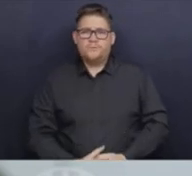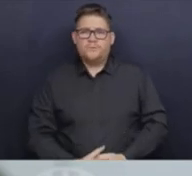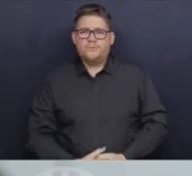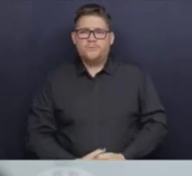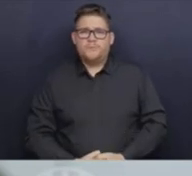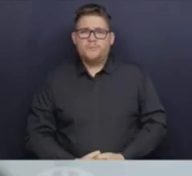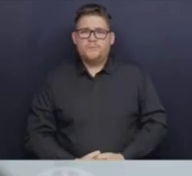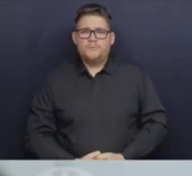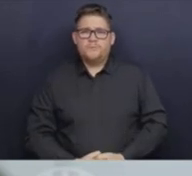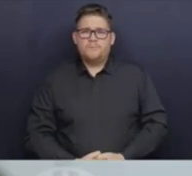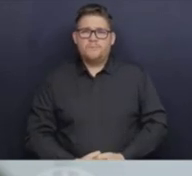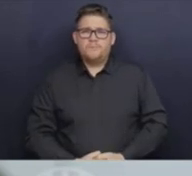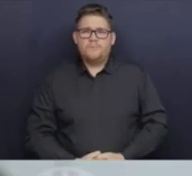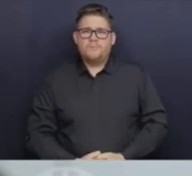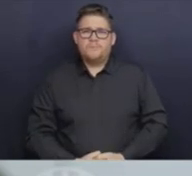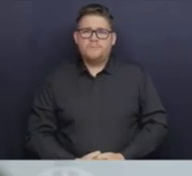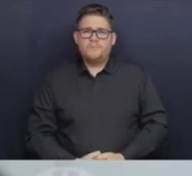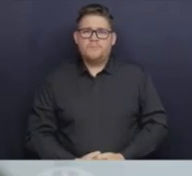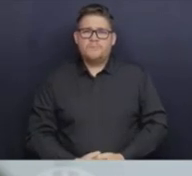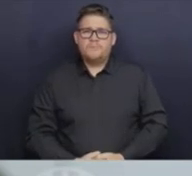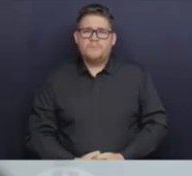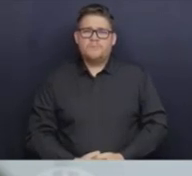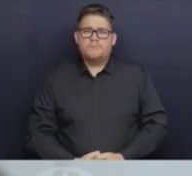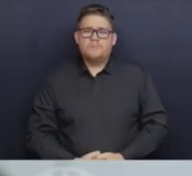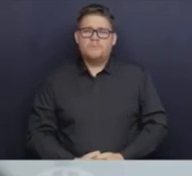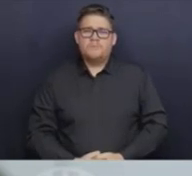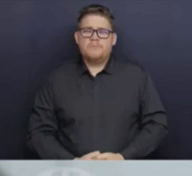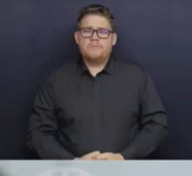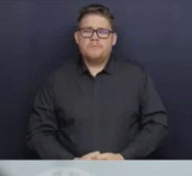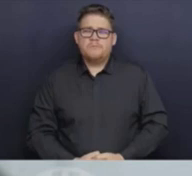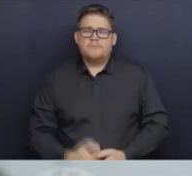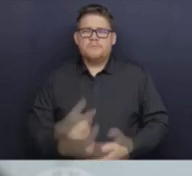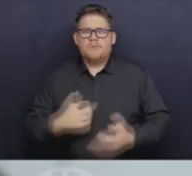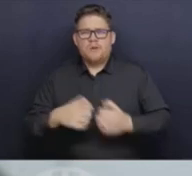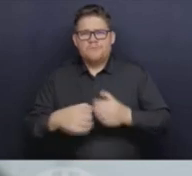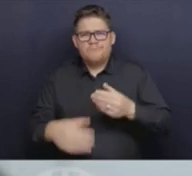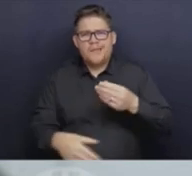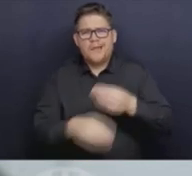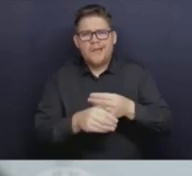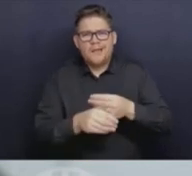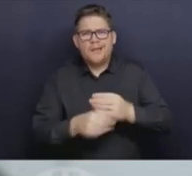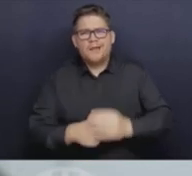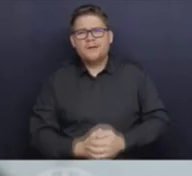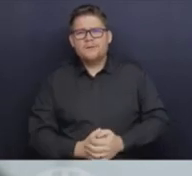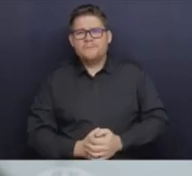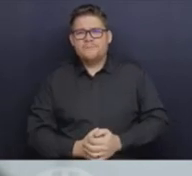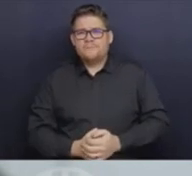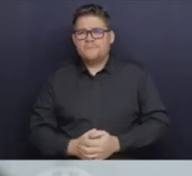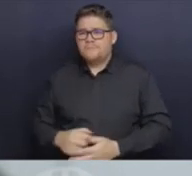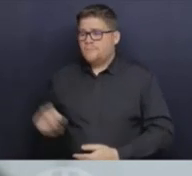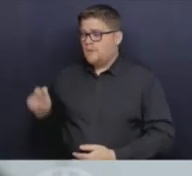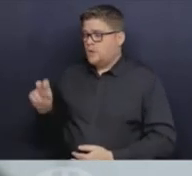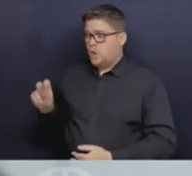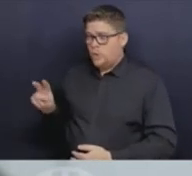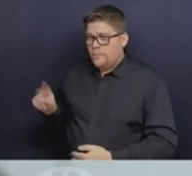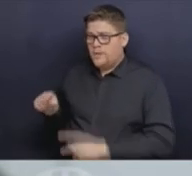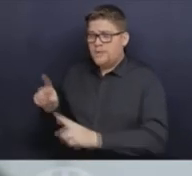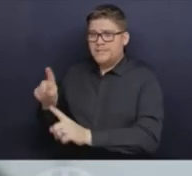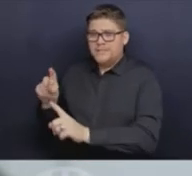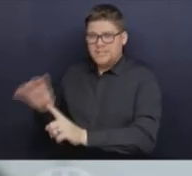So the other thing that I do want to mention is because we had such an early rapid season, our Sentinel Physicians